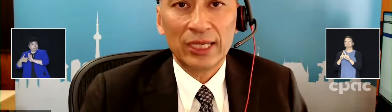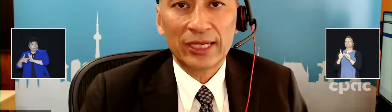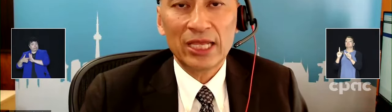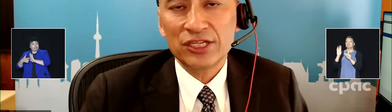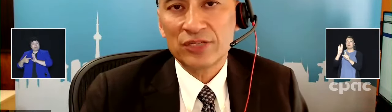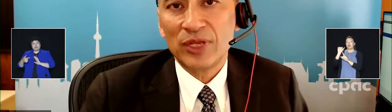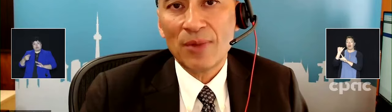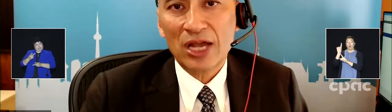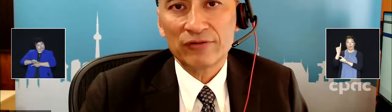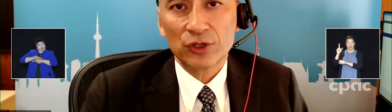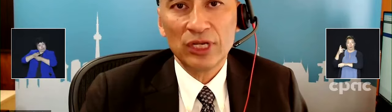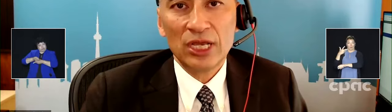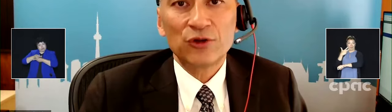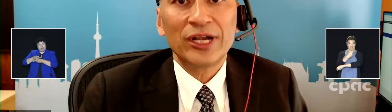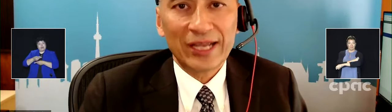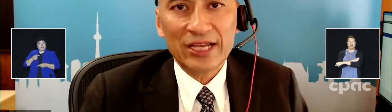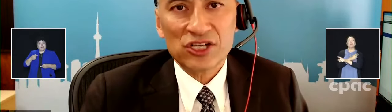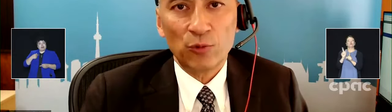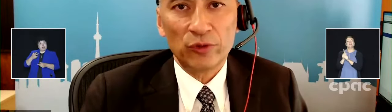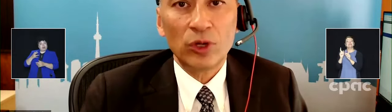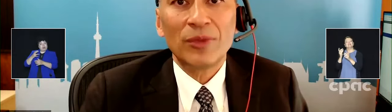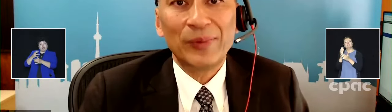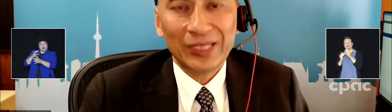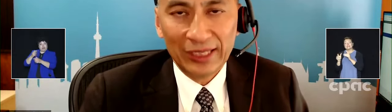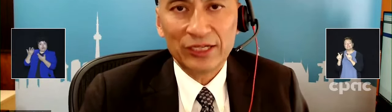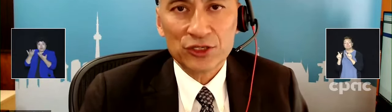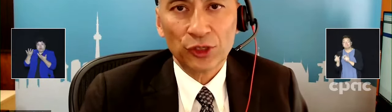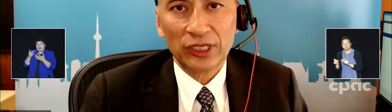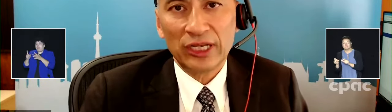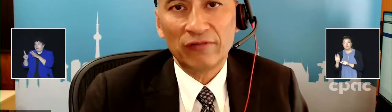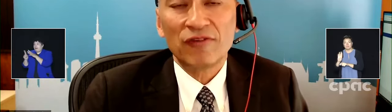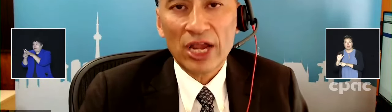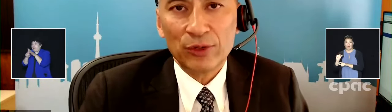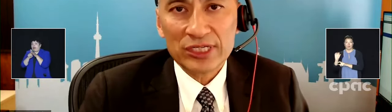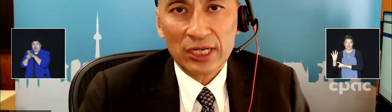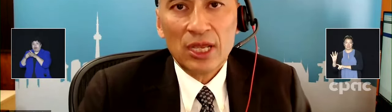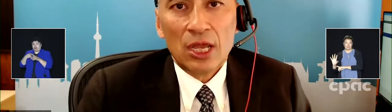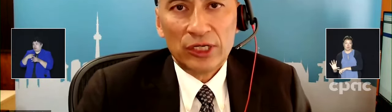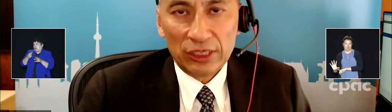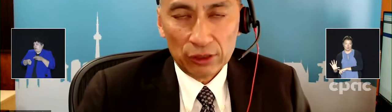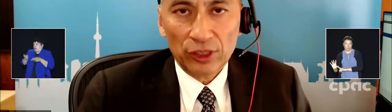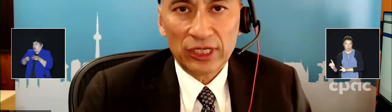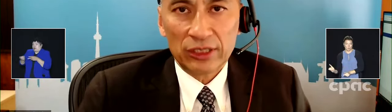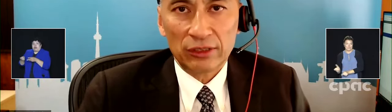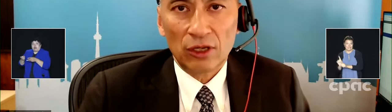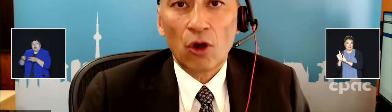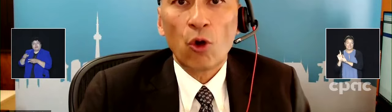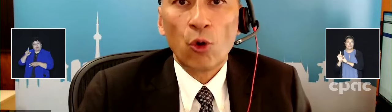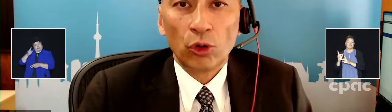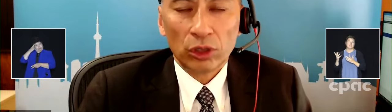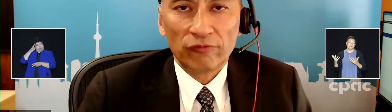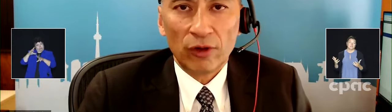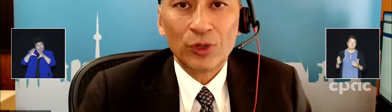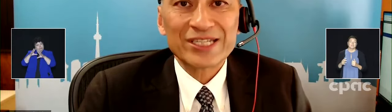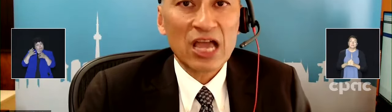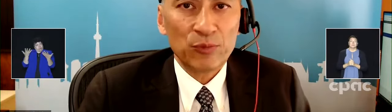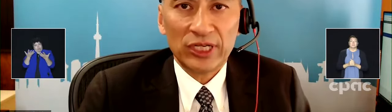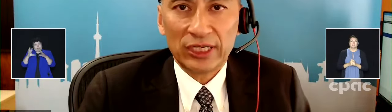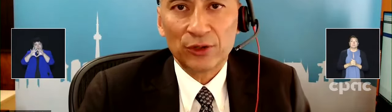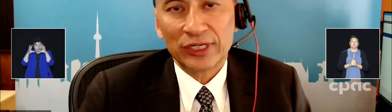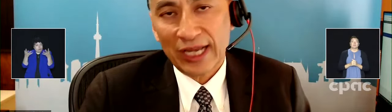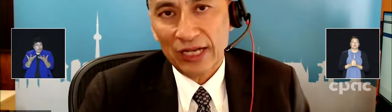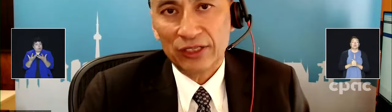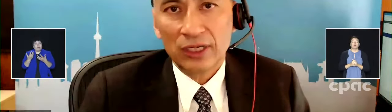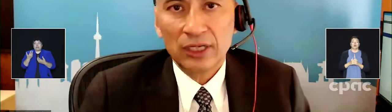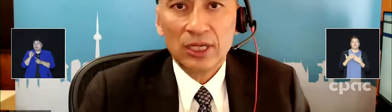It can't just be a matter of sort of trying to catch up with what might be the latest circulating virus that we need to look at the whole of what's happening here in